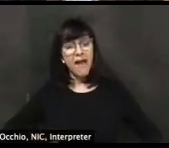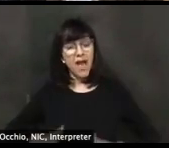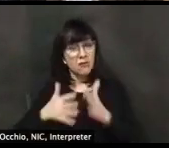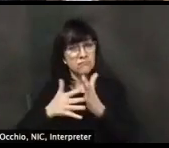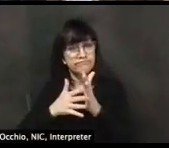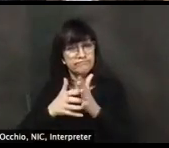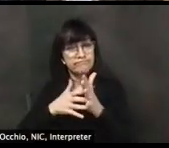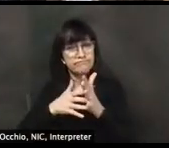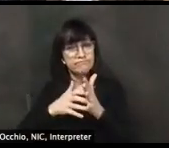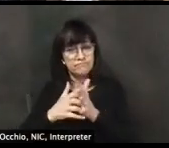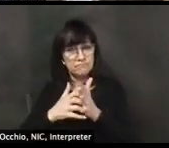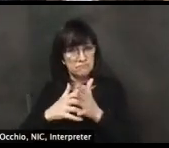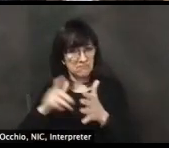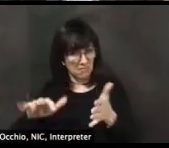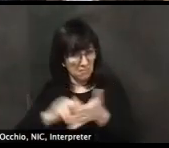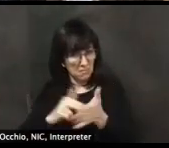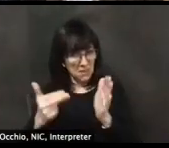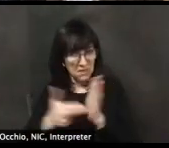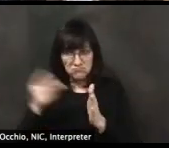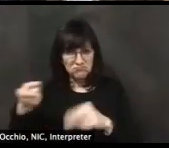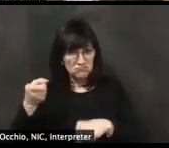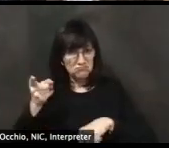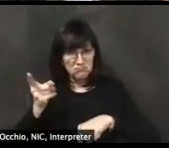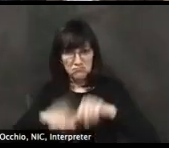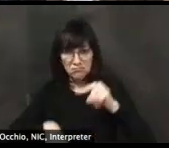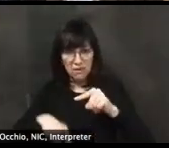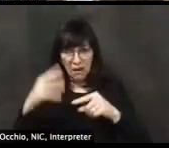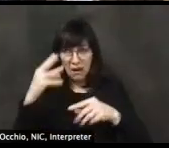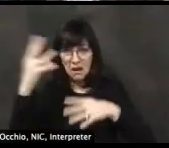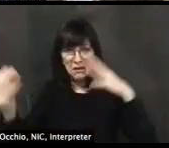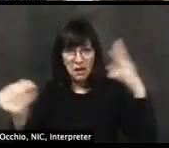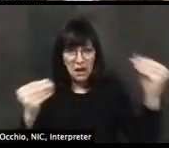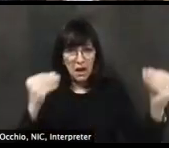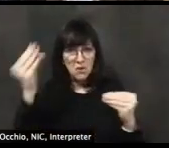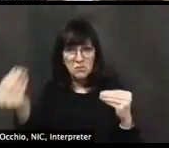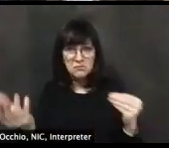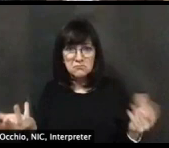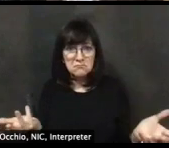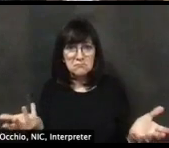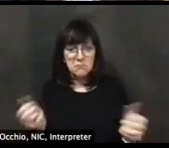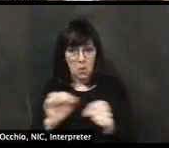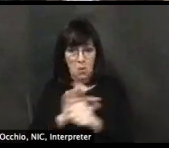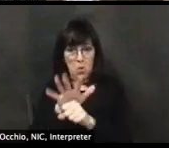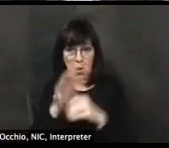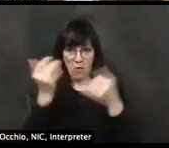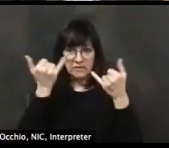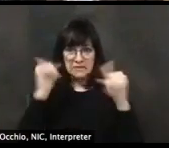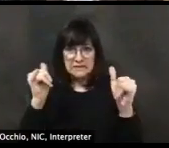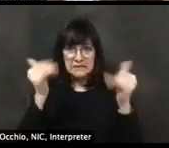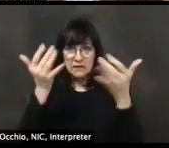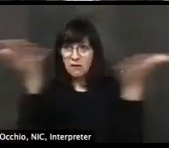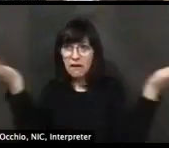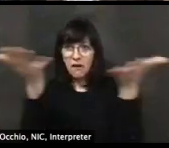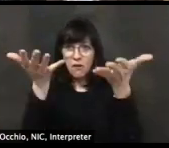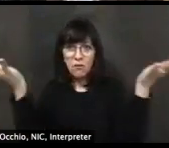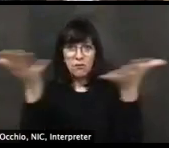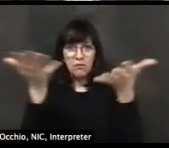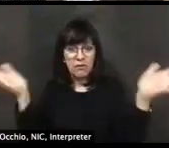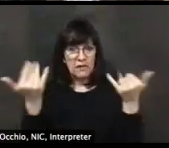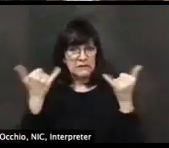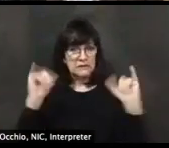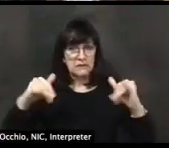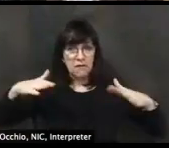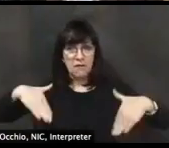immune systems and, and, uh, and why maybe there's still going to be some restrictions on folks who are more vulnerable than